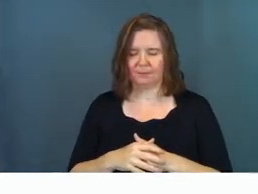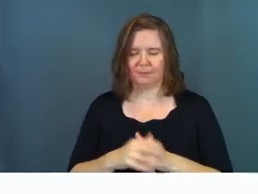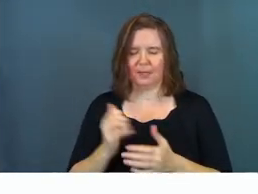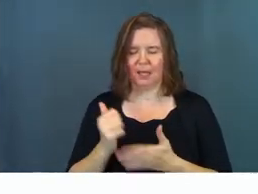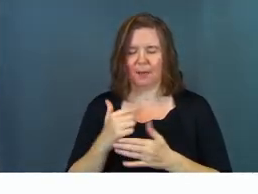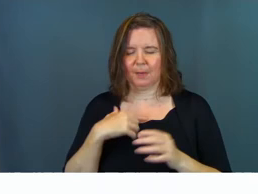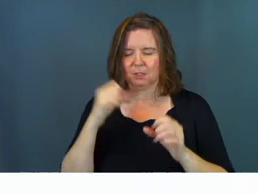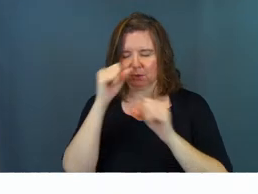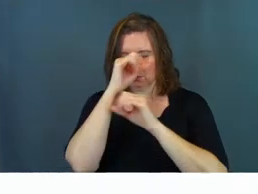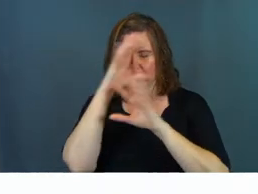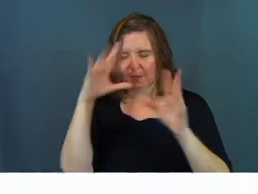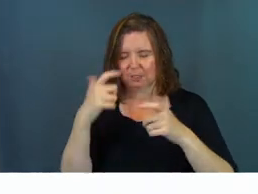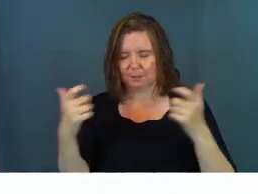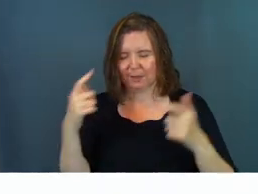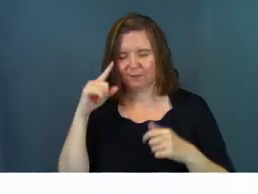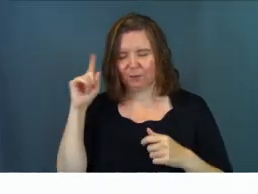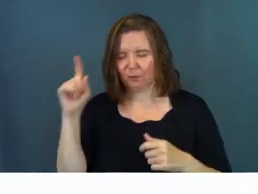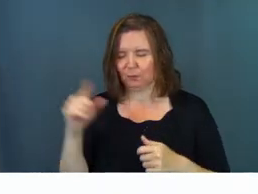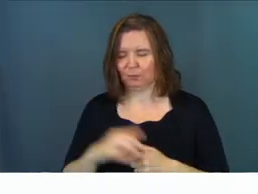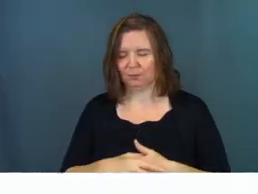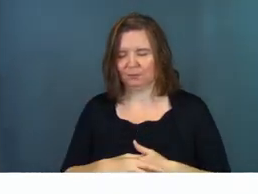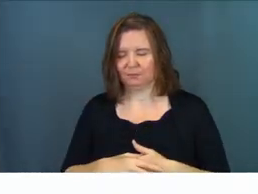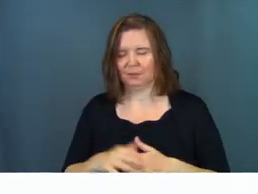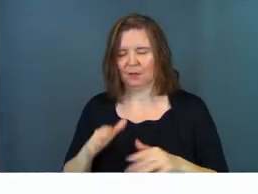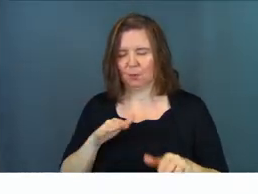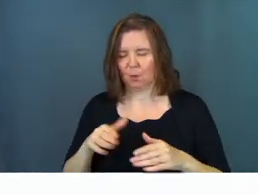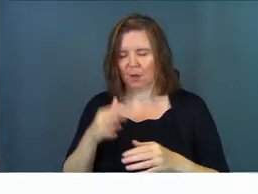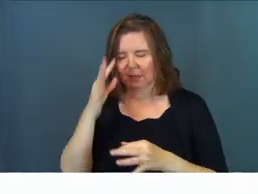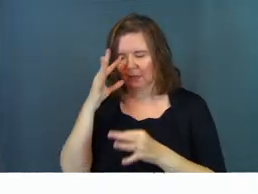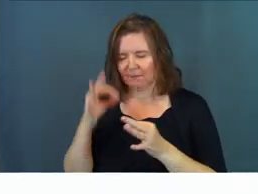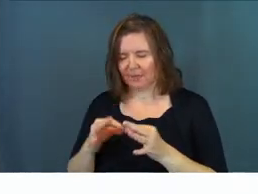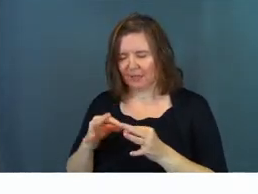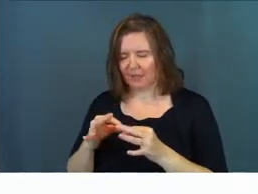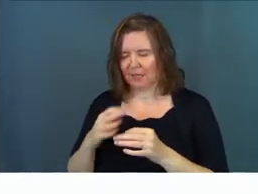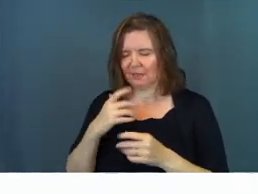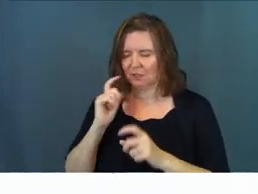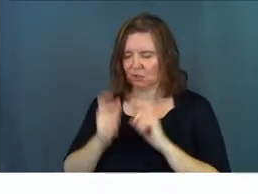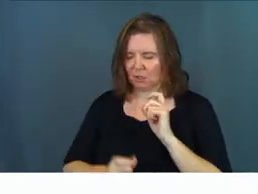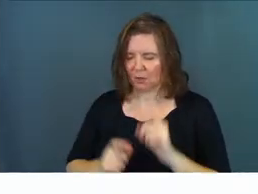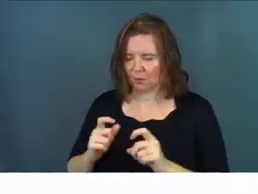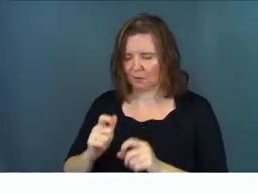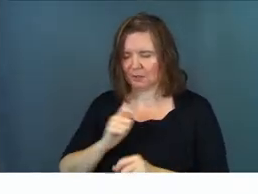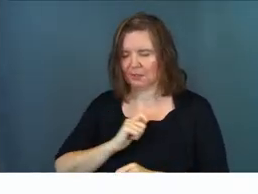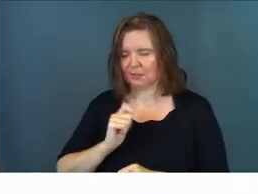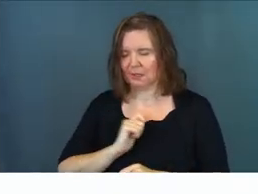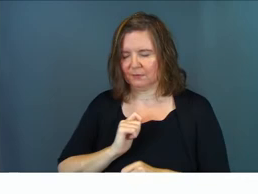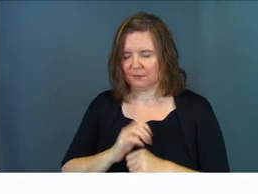Help us to imagine big from you. Walk in faith. Walk in generosity ourselves.